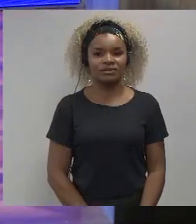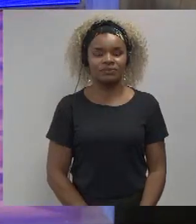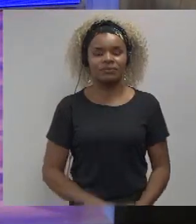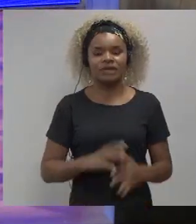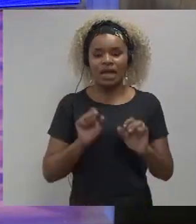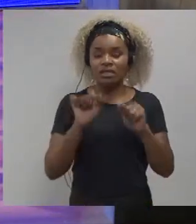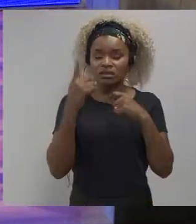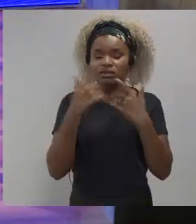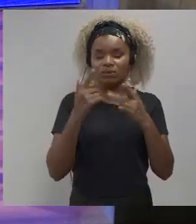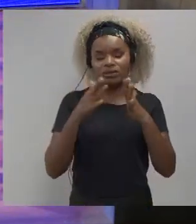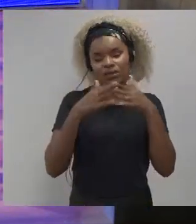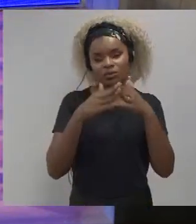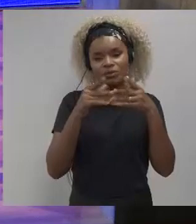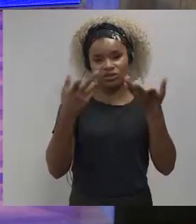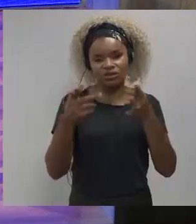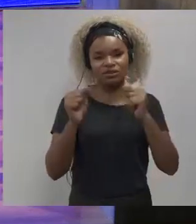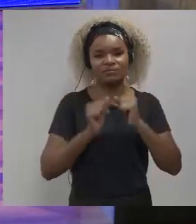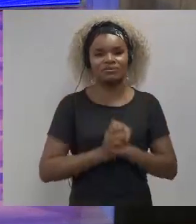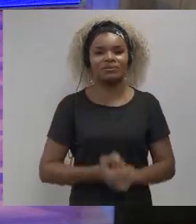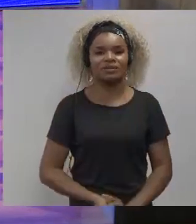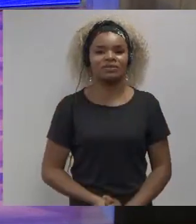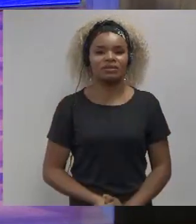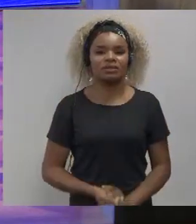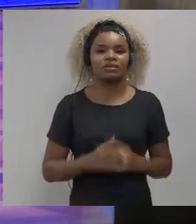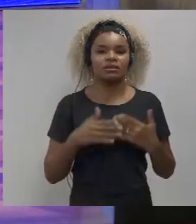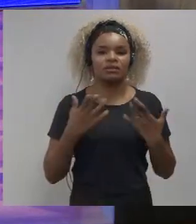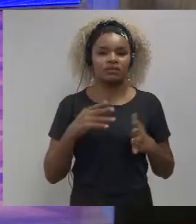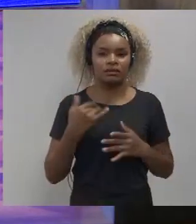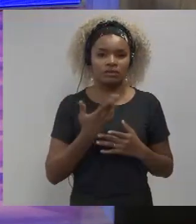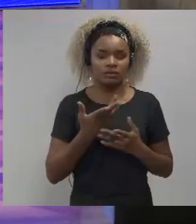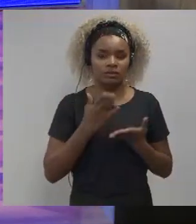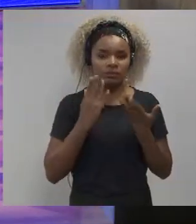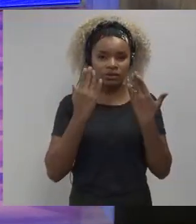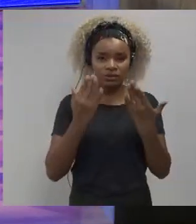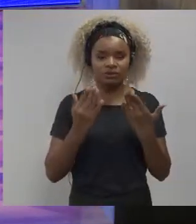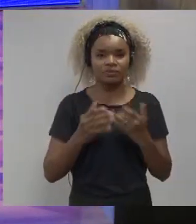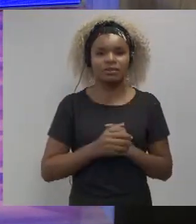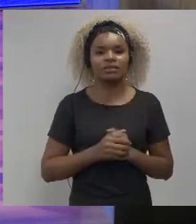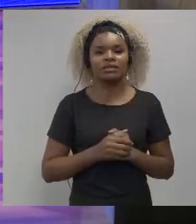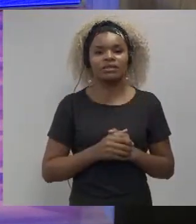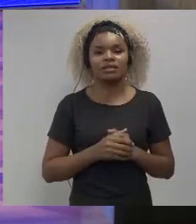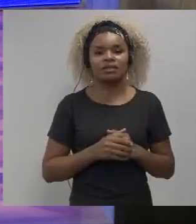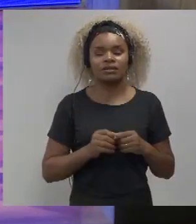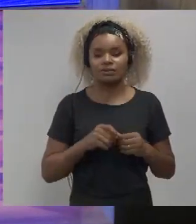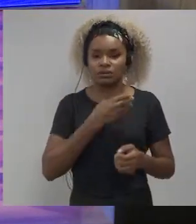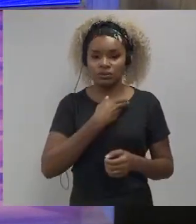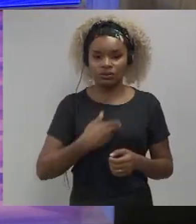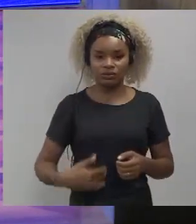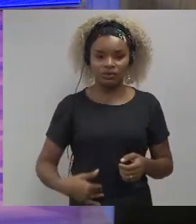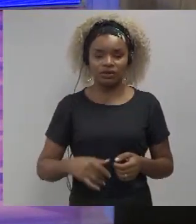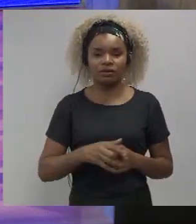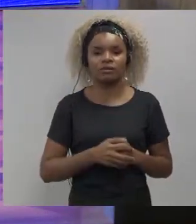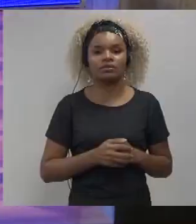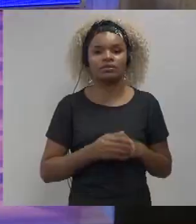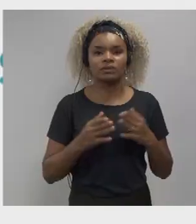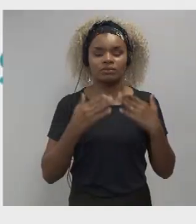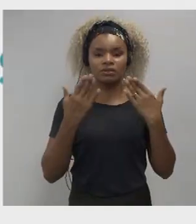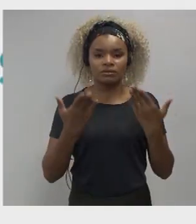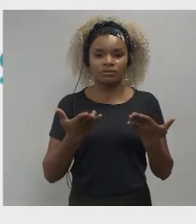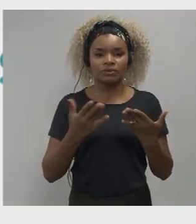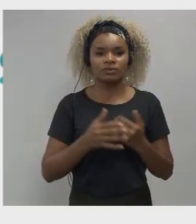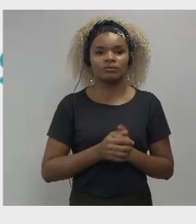thank you thank you so we often say that government is dealing with 21st century